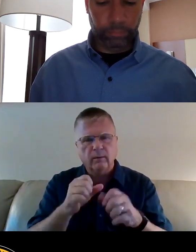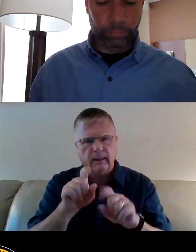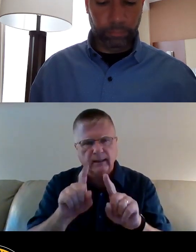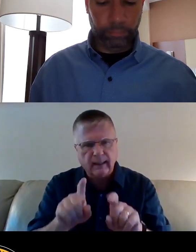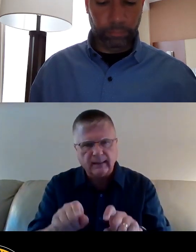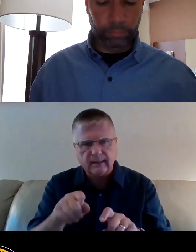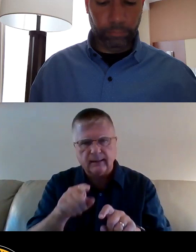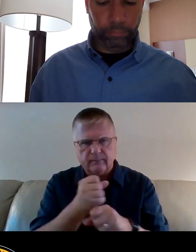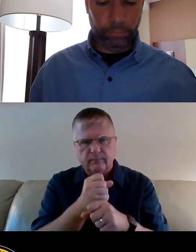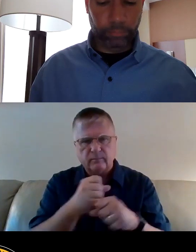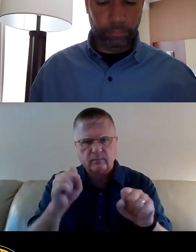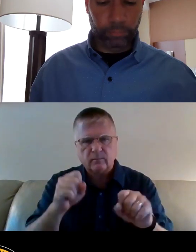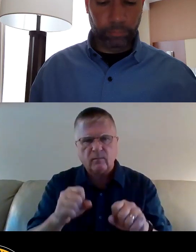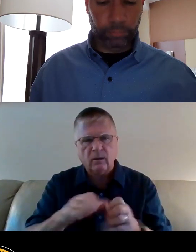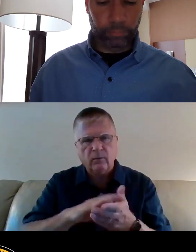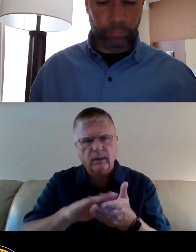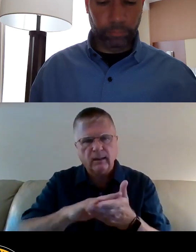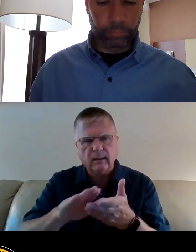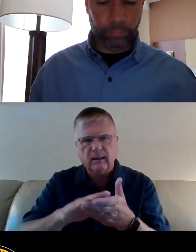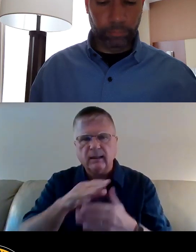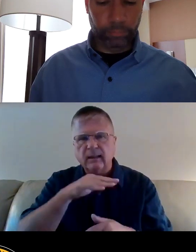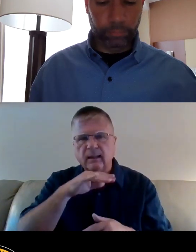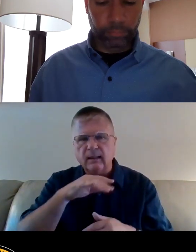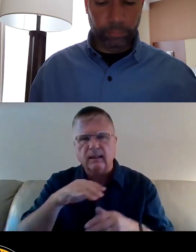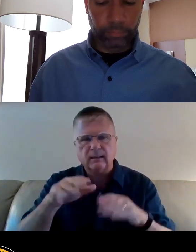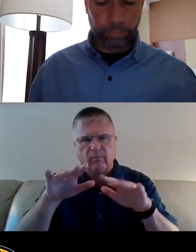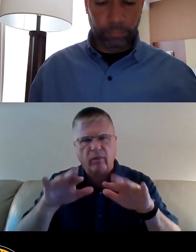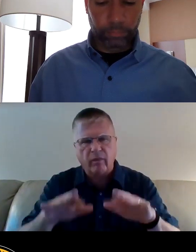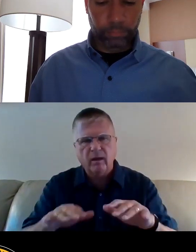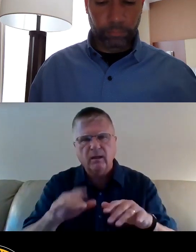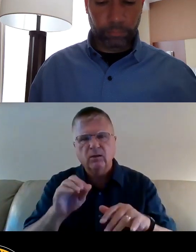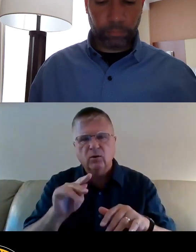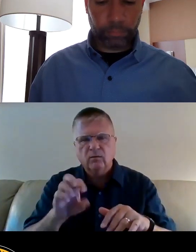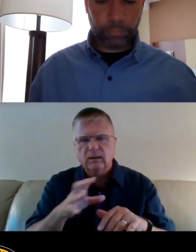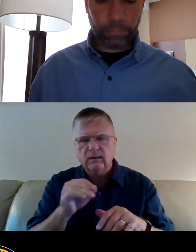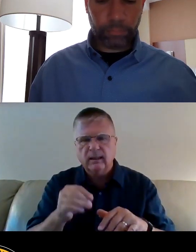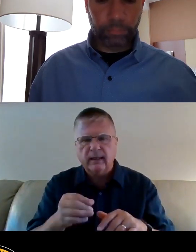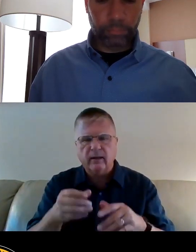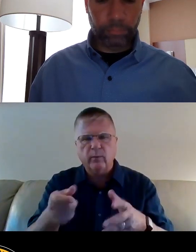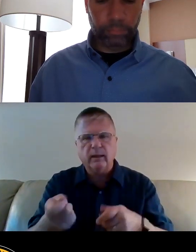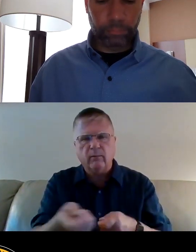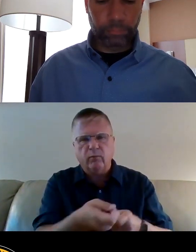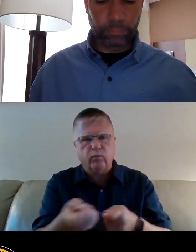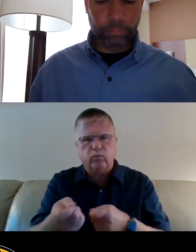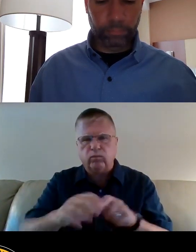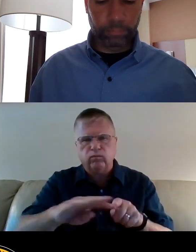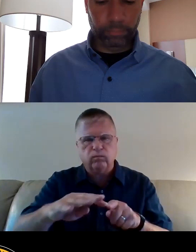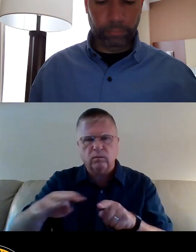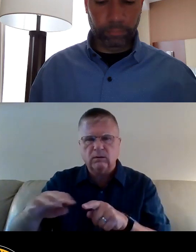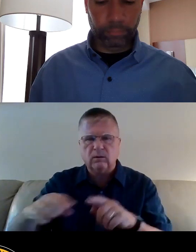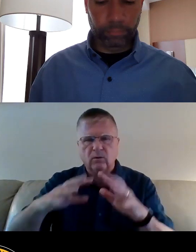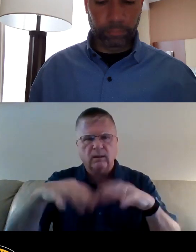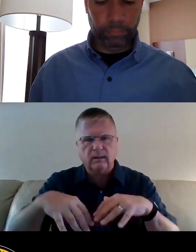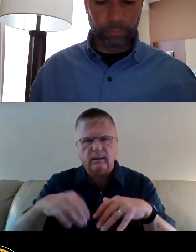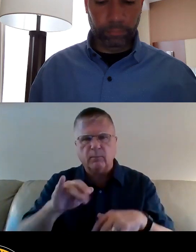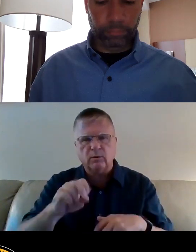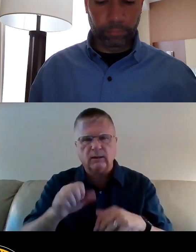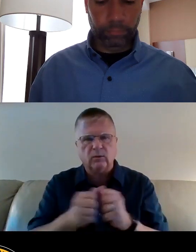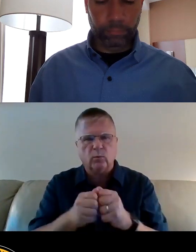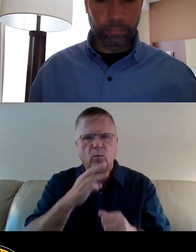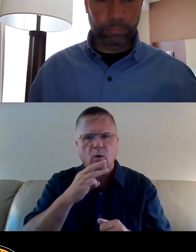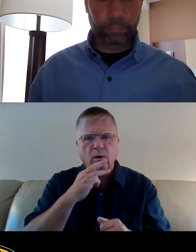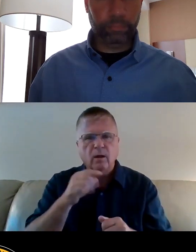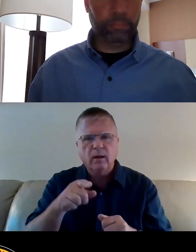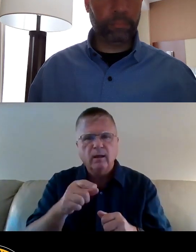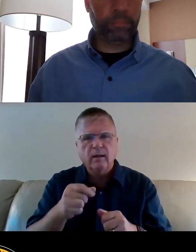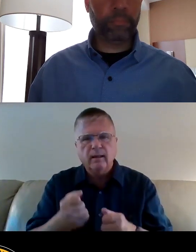Clean, dusty services often replace lead service lines and soak demolition sites with water. These funds present a unique opportunity to